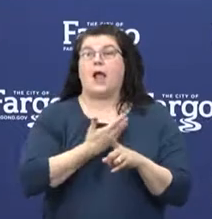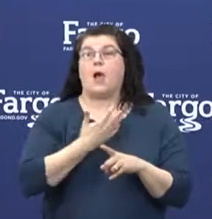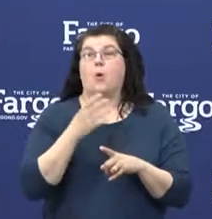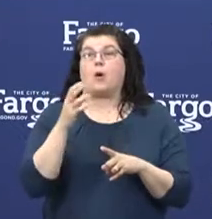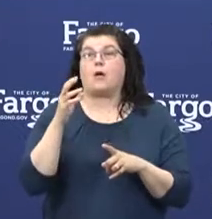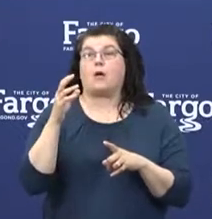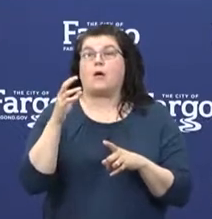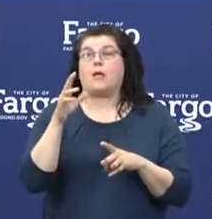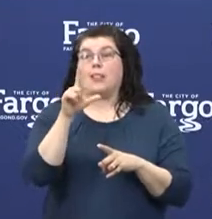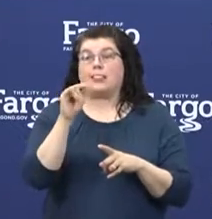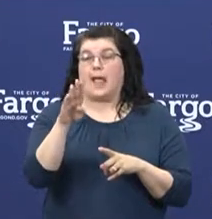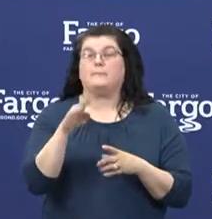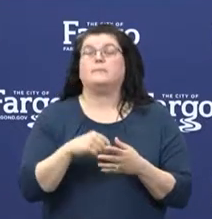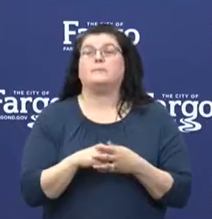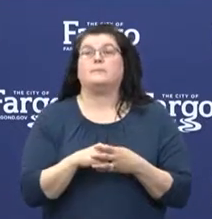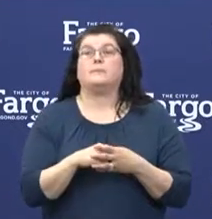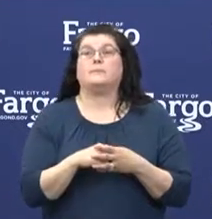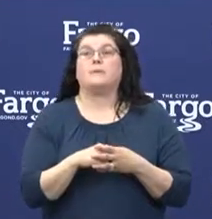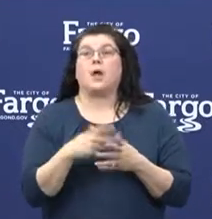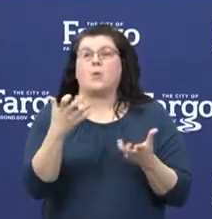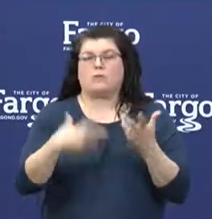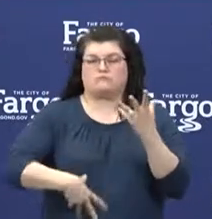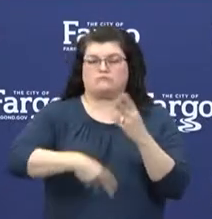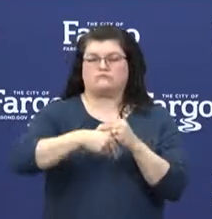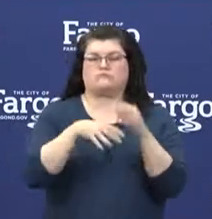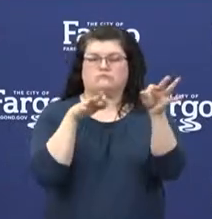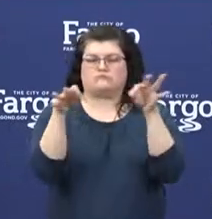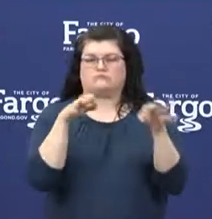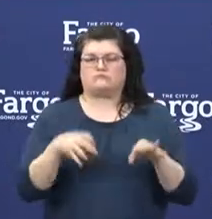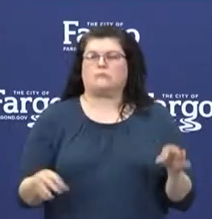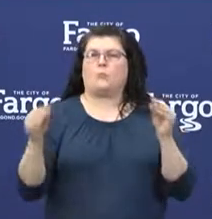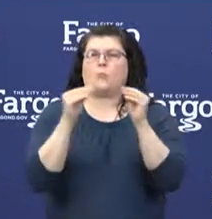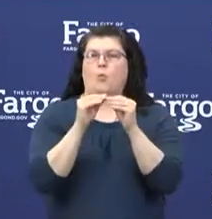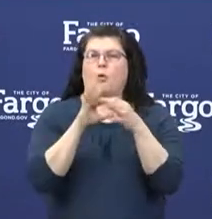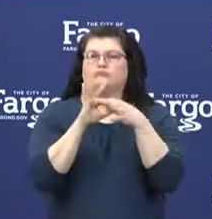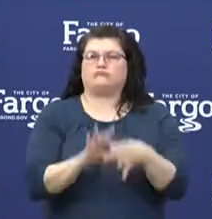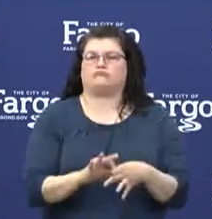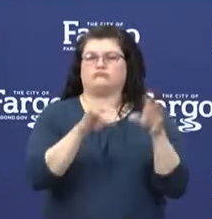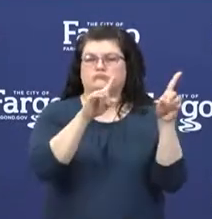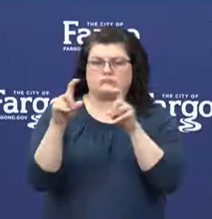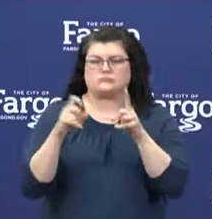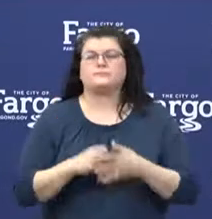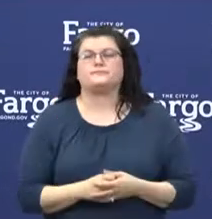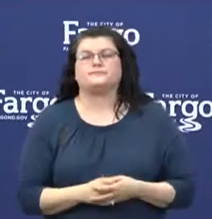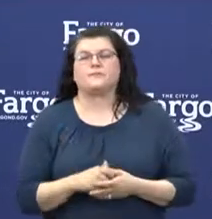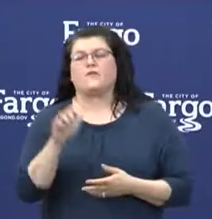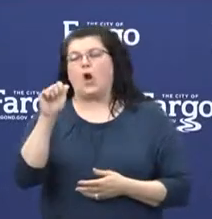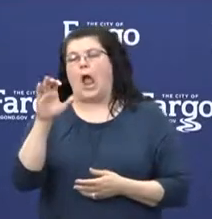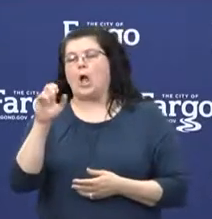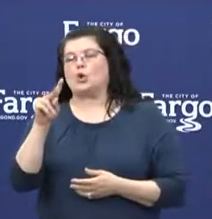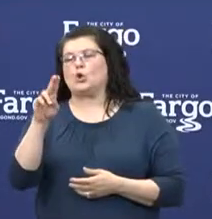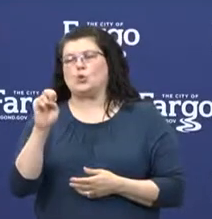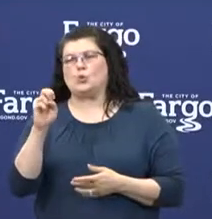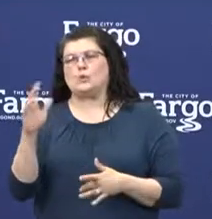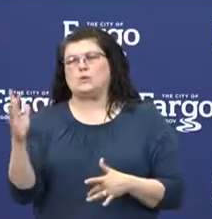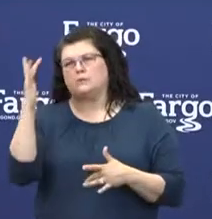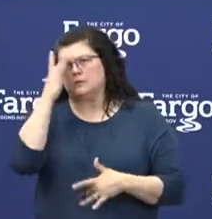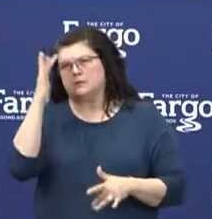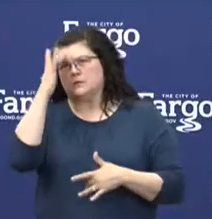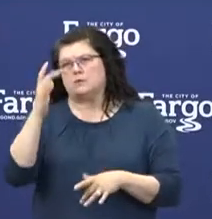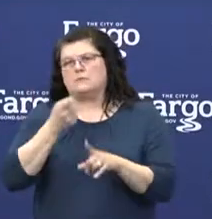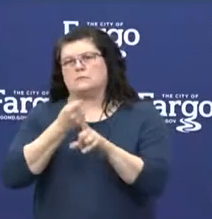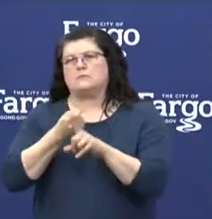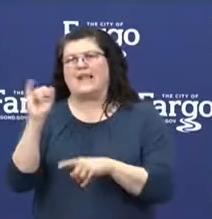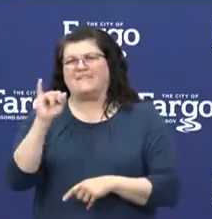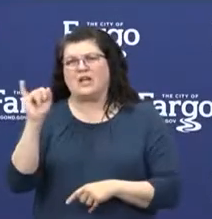Just wanted to talk a little bit more detail about these tests. So as a reminder, for acute infection or those people that are having symptoms,